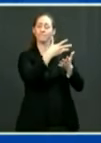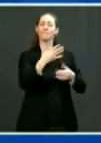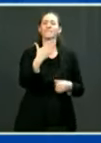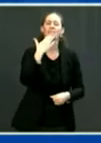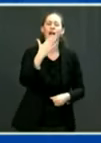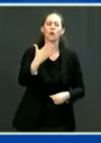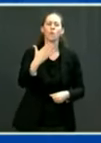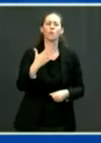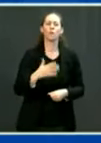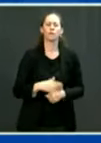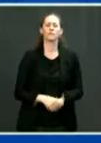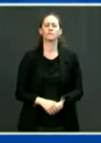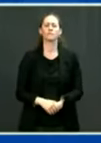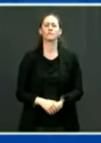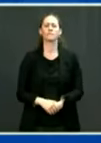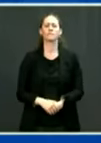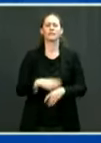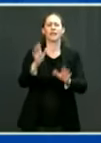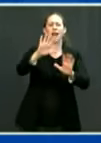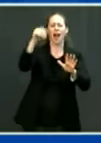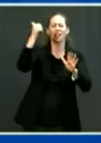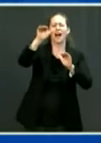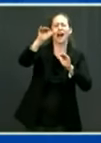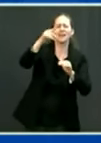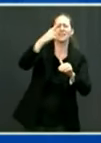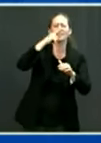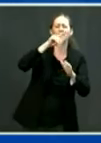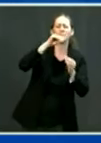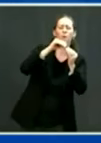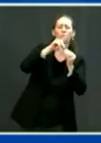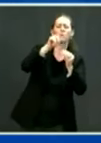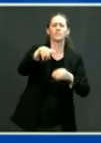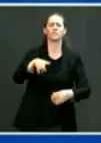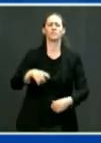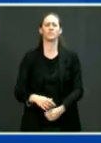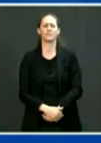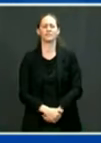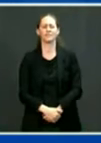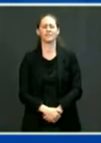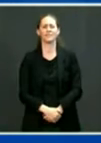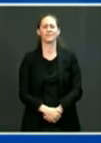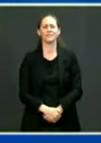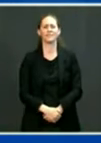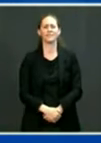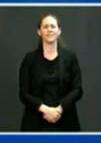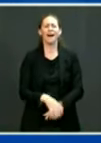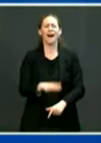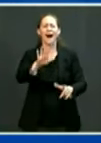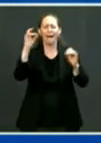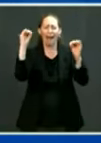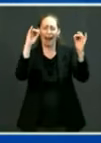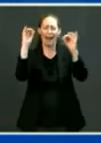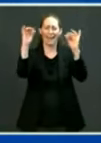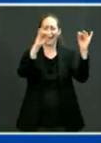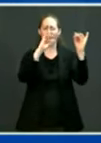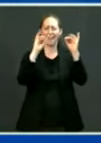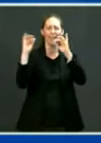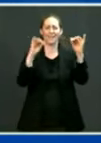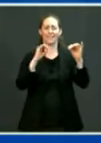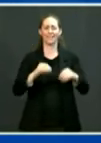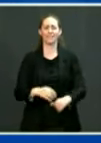Press ons had a summit on ATF economics? Pardon me? The noir stream. Why don't you keep going with the